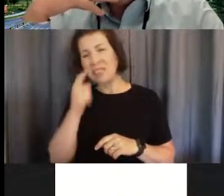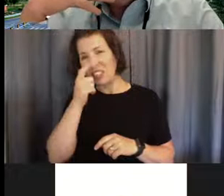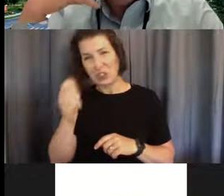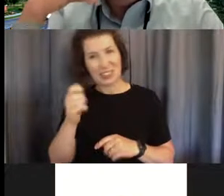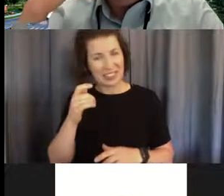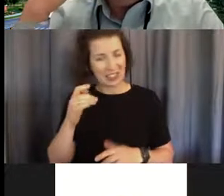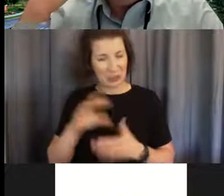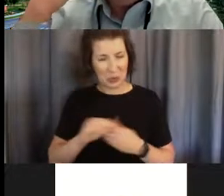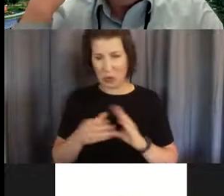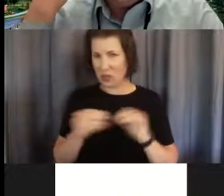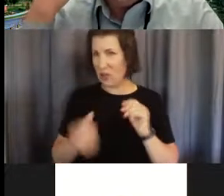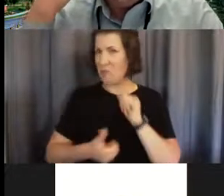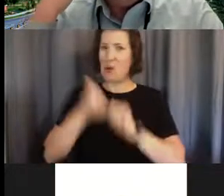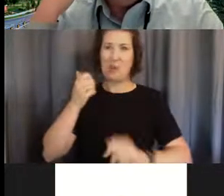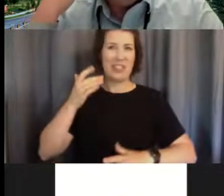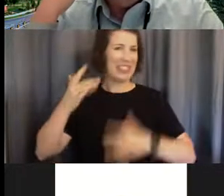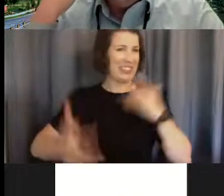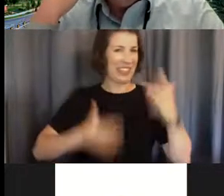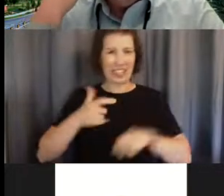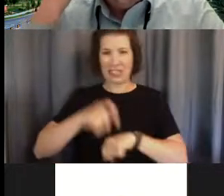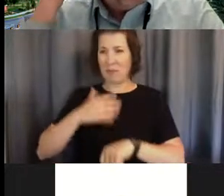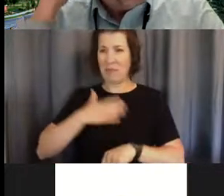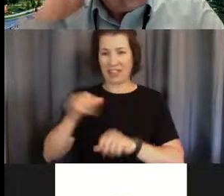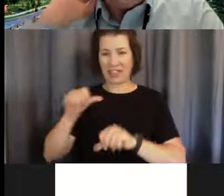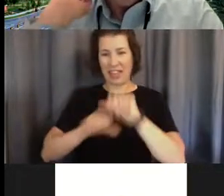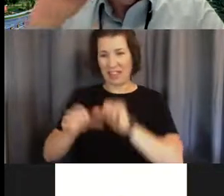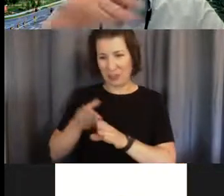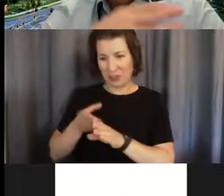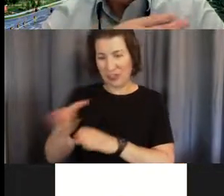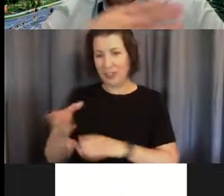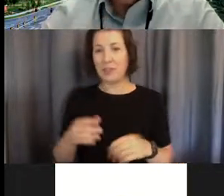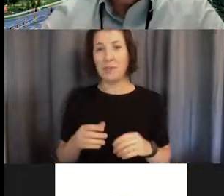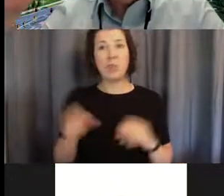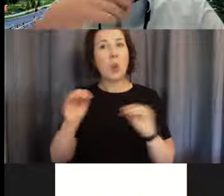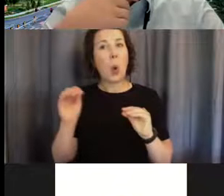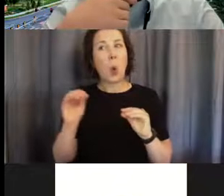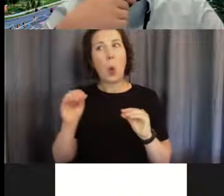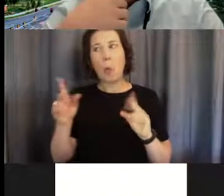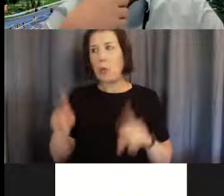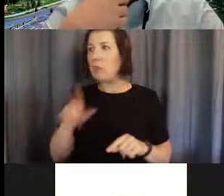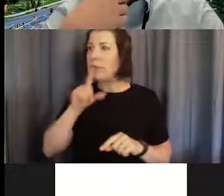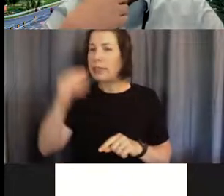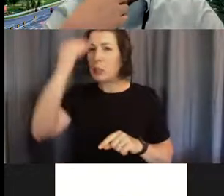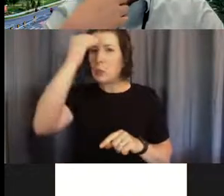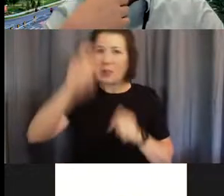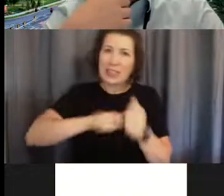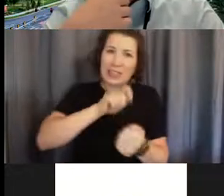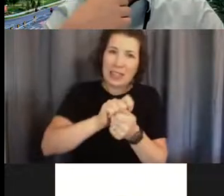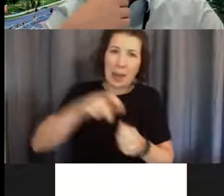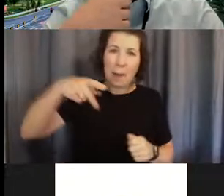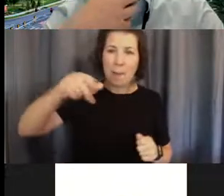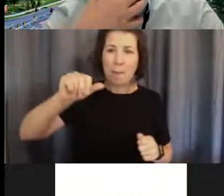exciting times in my scientific career where we didn't really, nobody really knew the exact pathway for